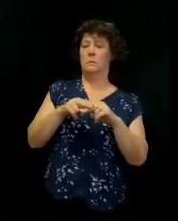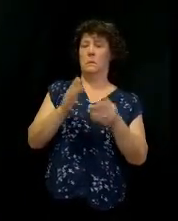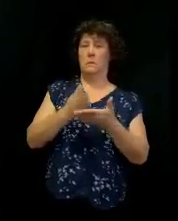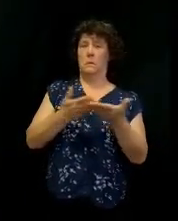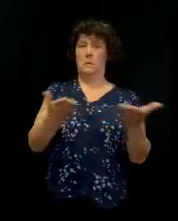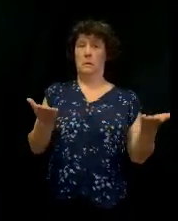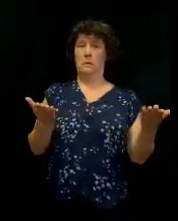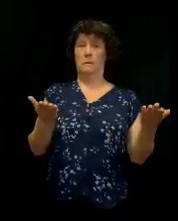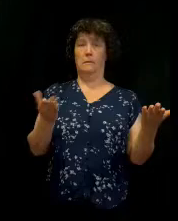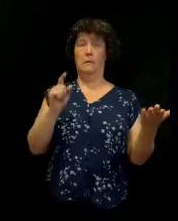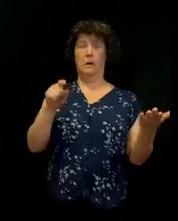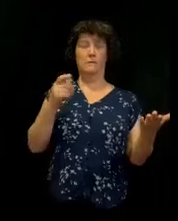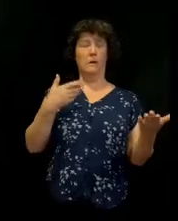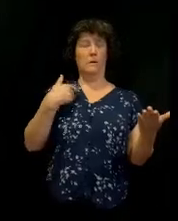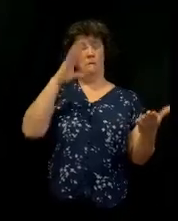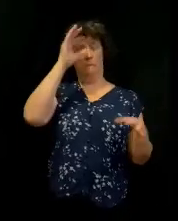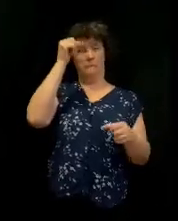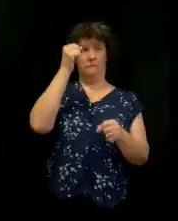It takes faith.